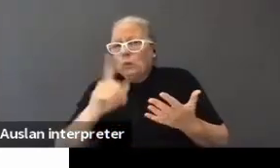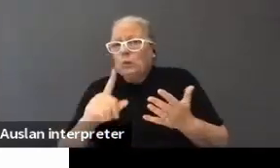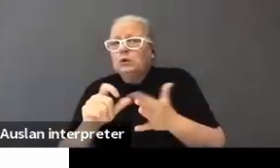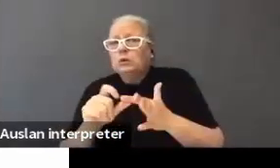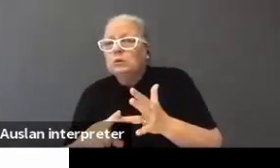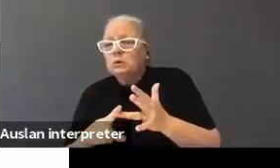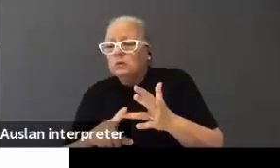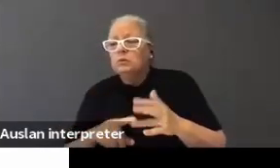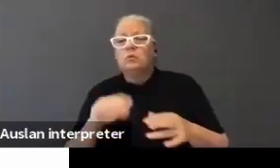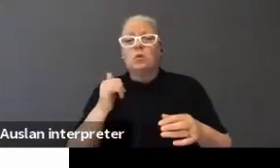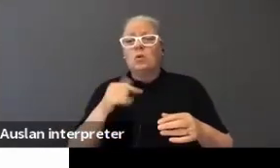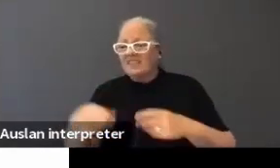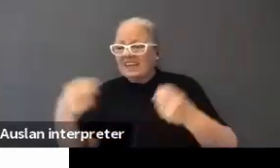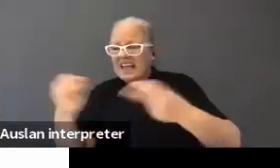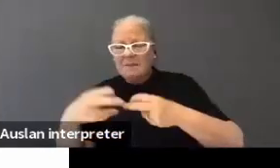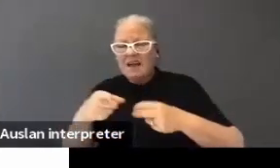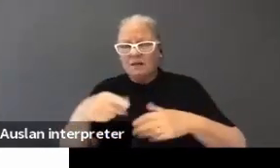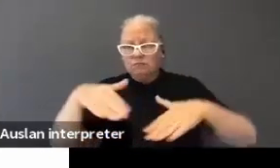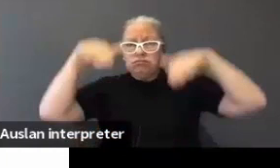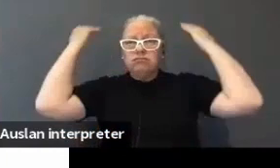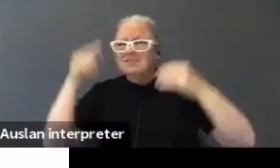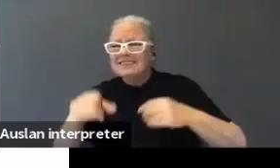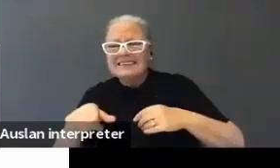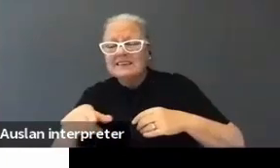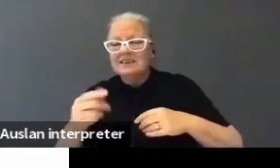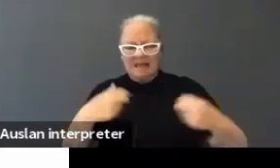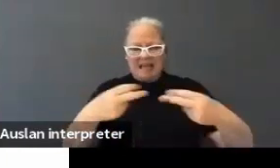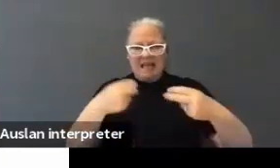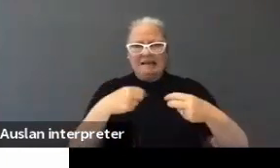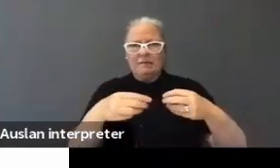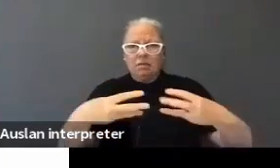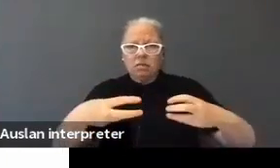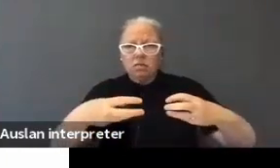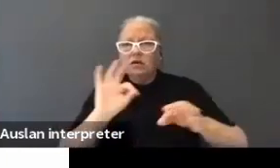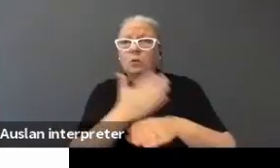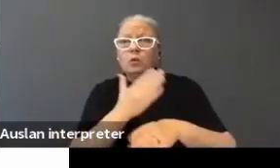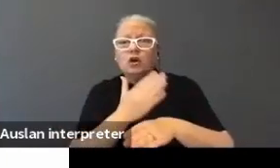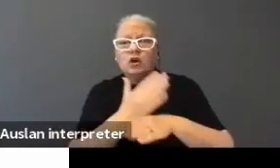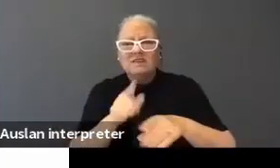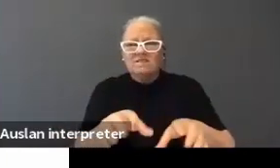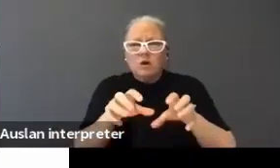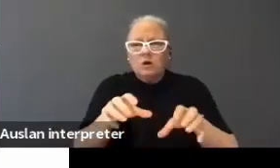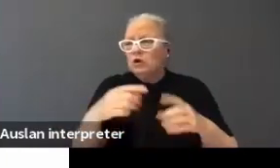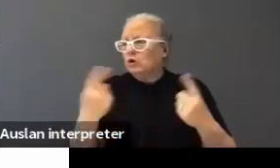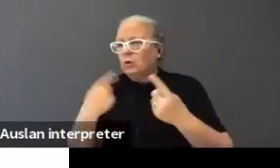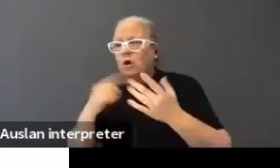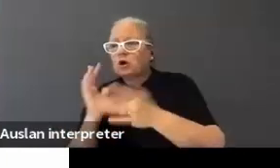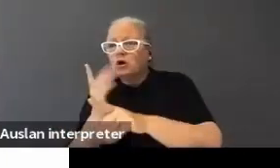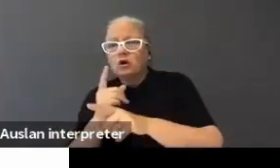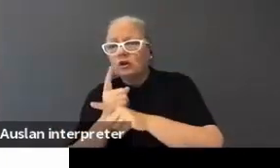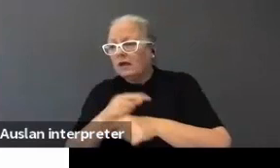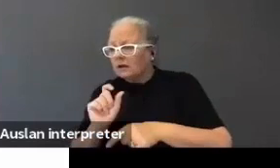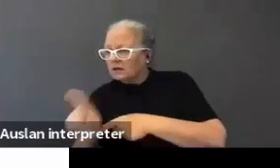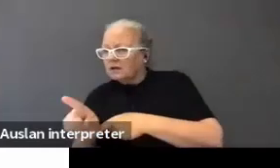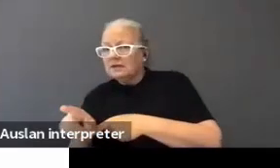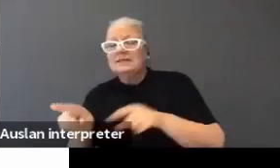the captioning is totally lost. It's not working. My captioning is frozen. I can't follow what anybody say. Who do I contact? This is the